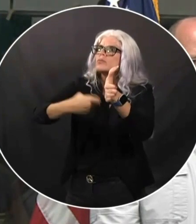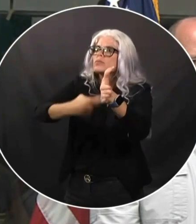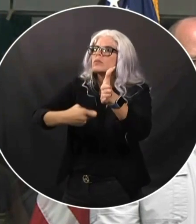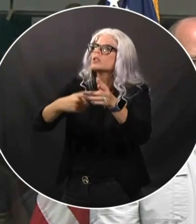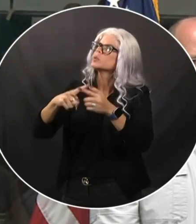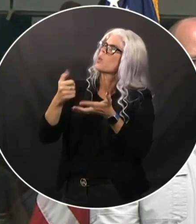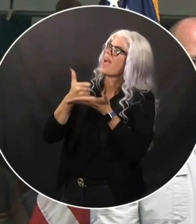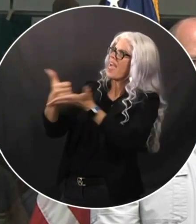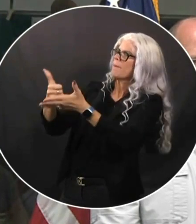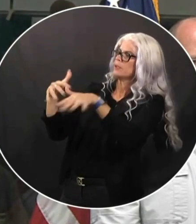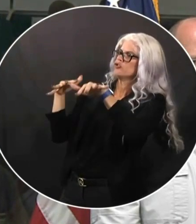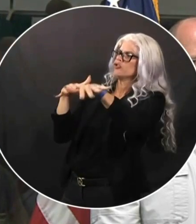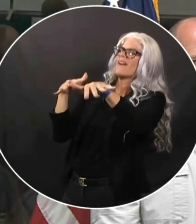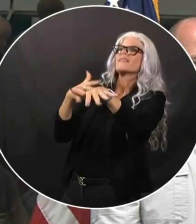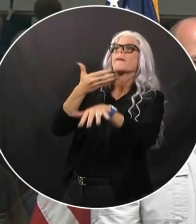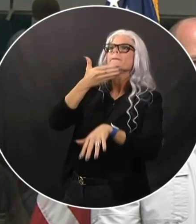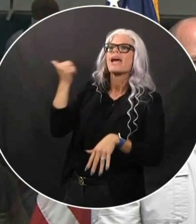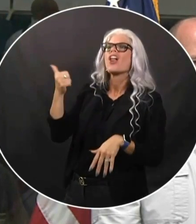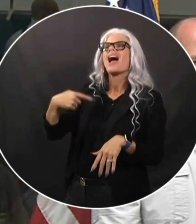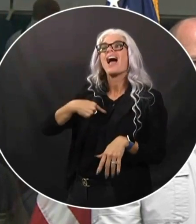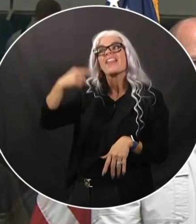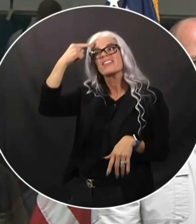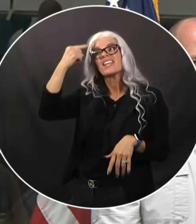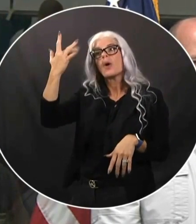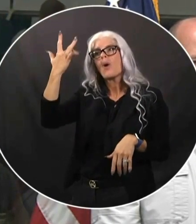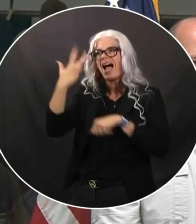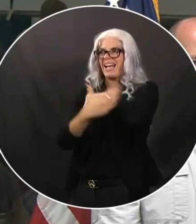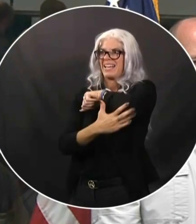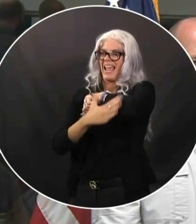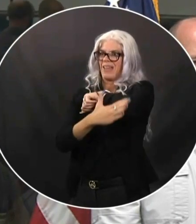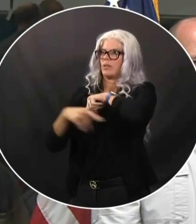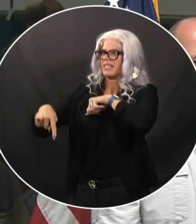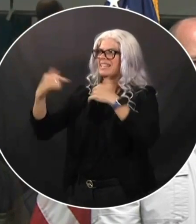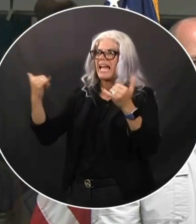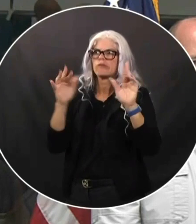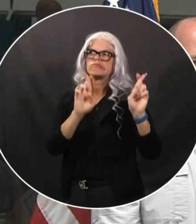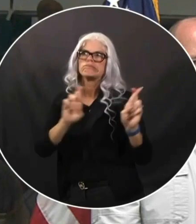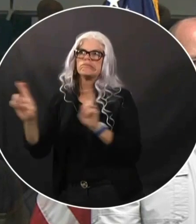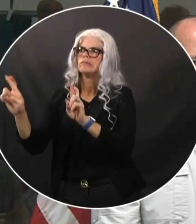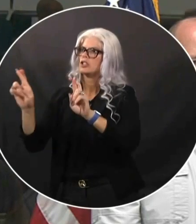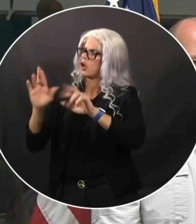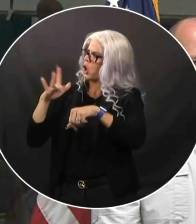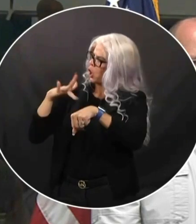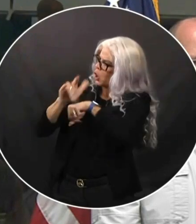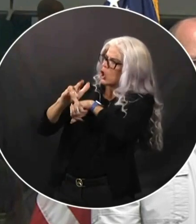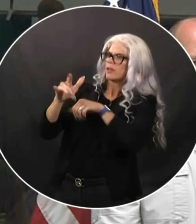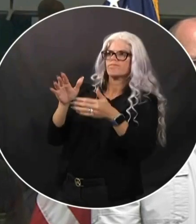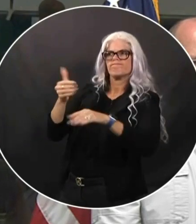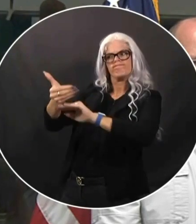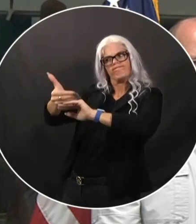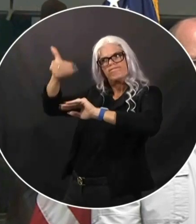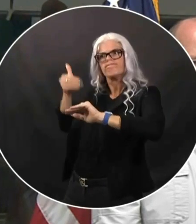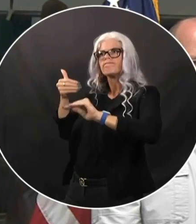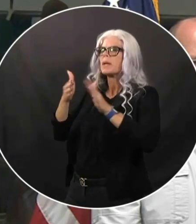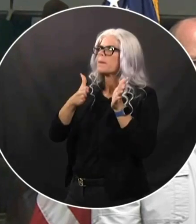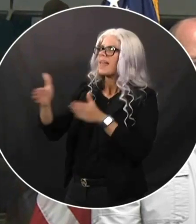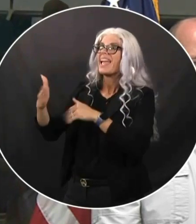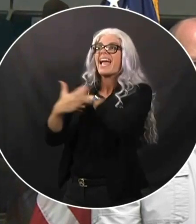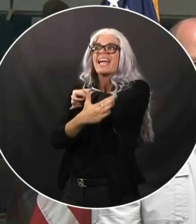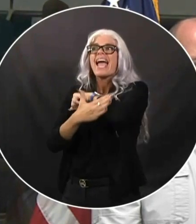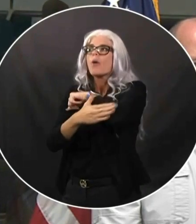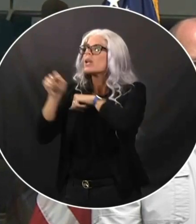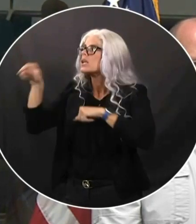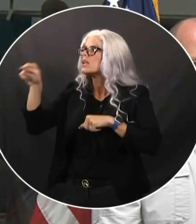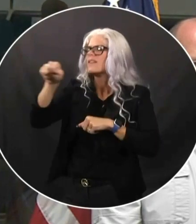the counties have been engaged in this early. This is something that they've been talking about. They've been warning people